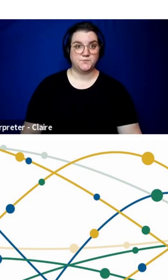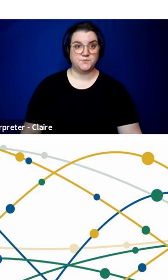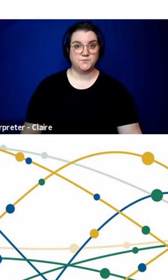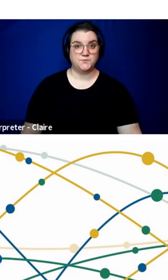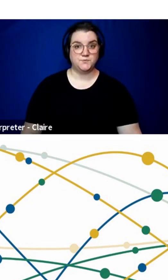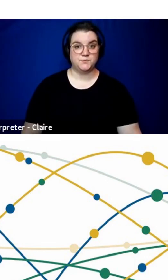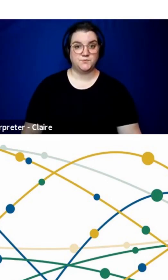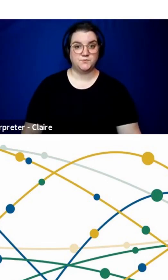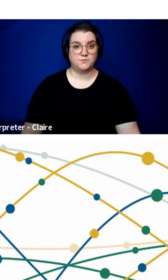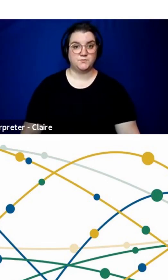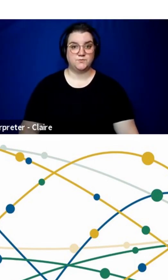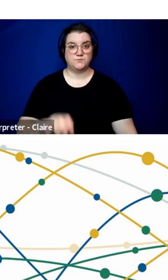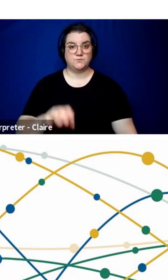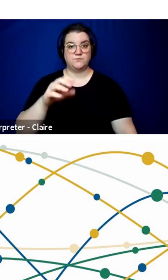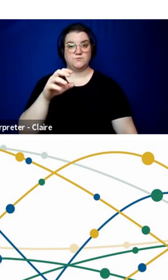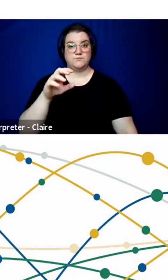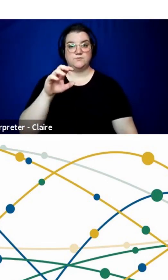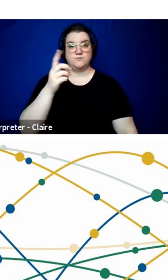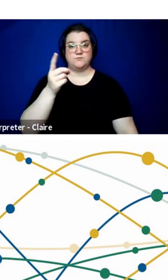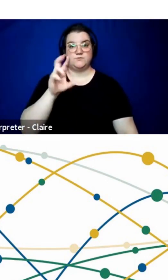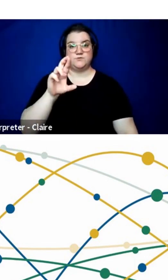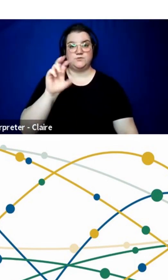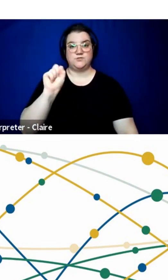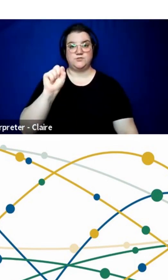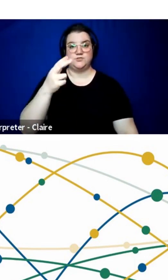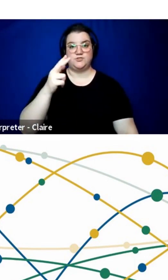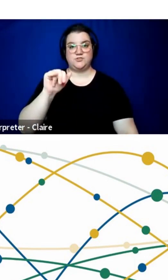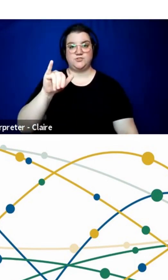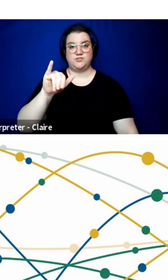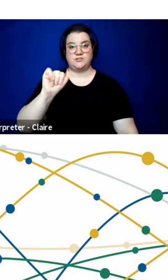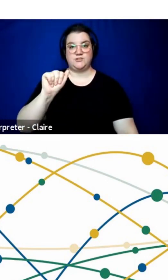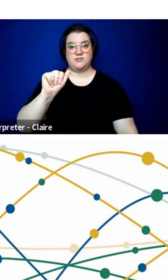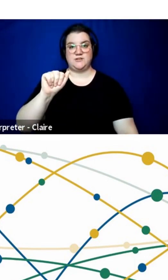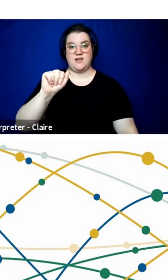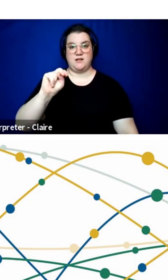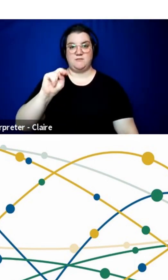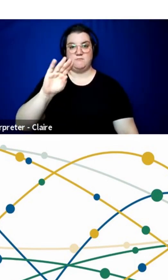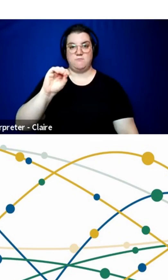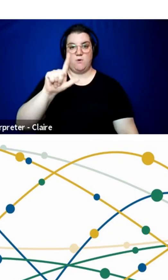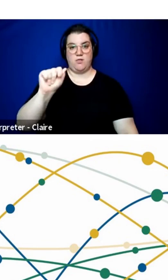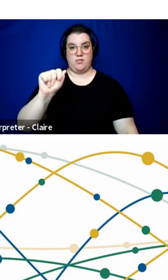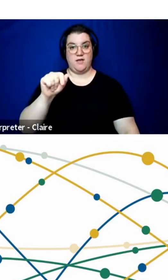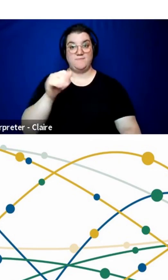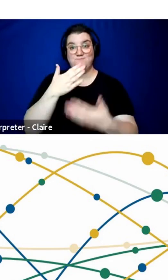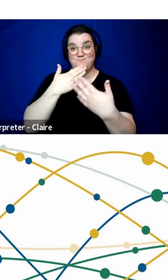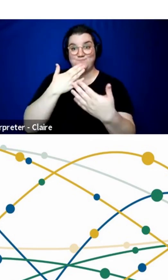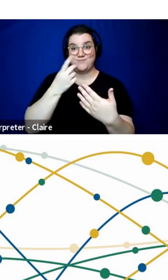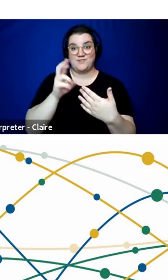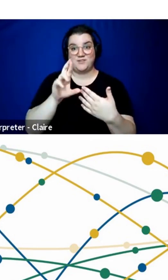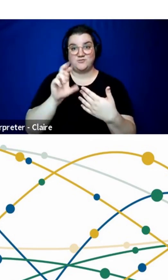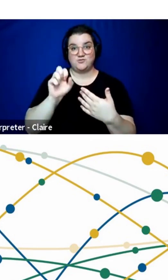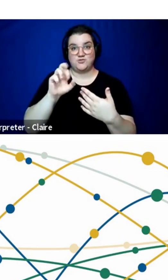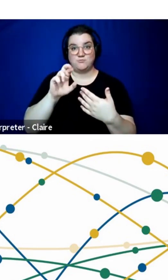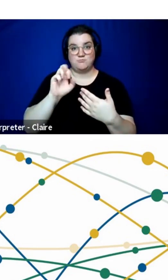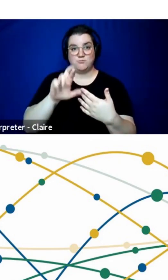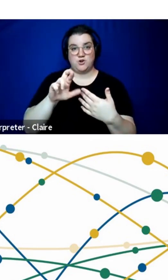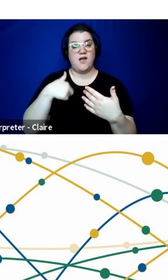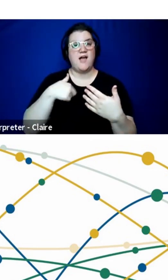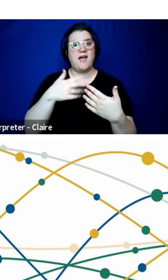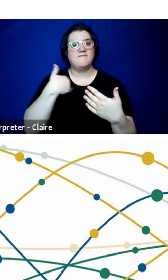Thank you for that, Dr. Serper. I have this other question for all the panelists. How can we encourage